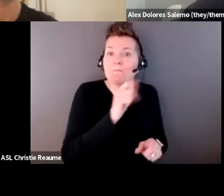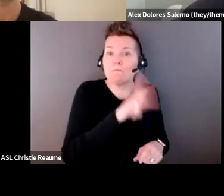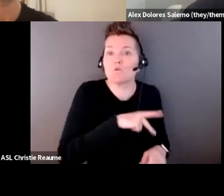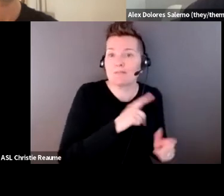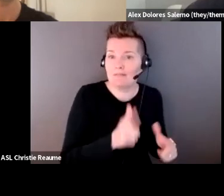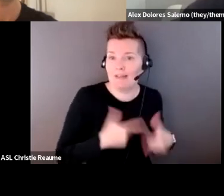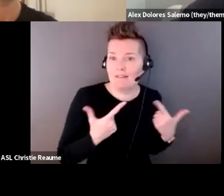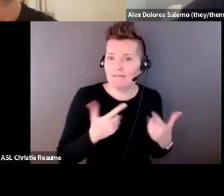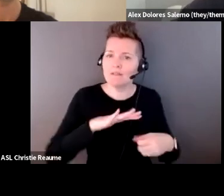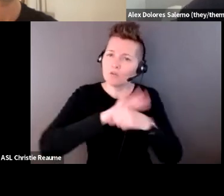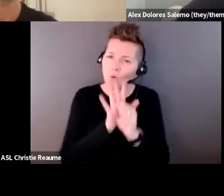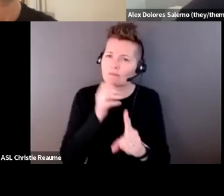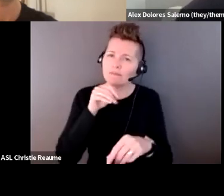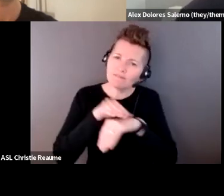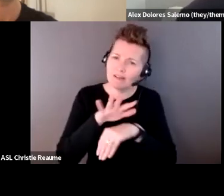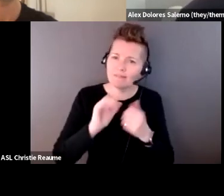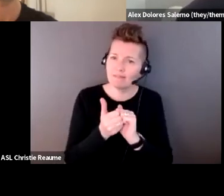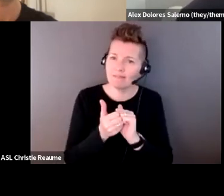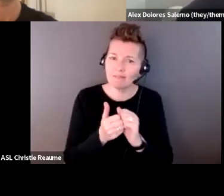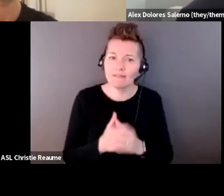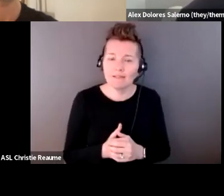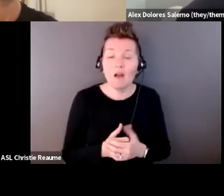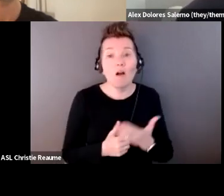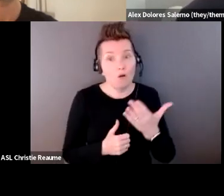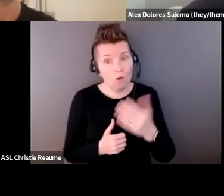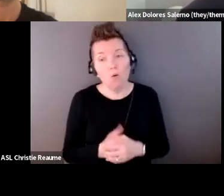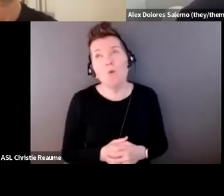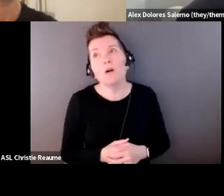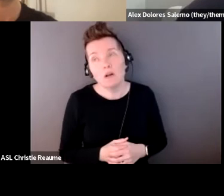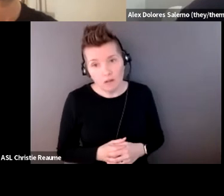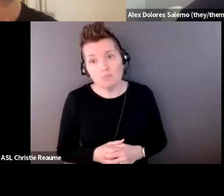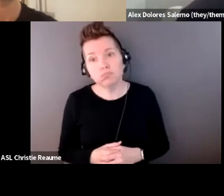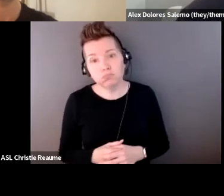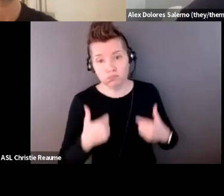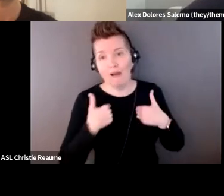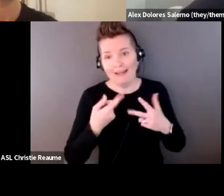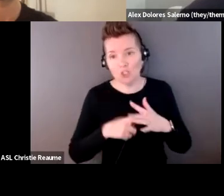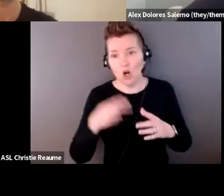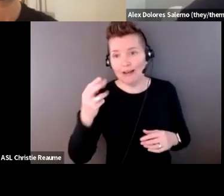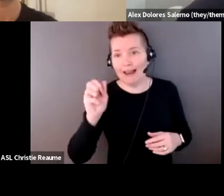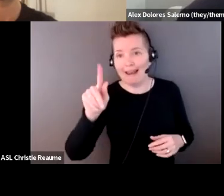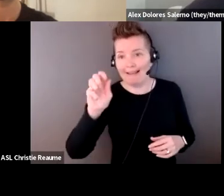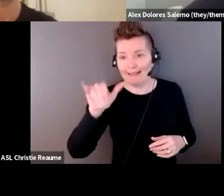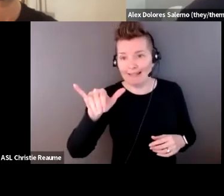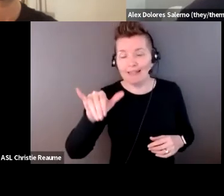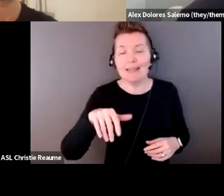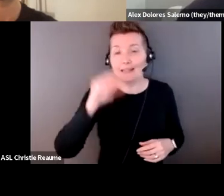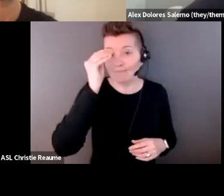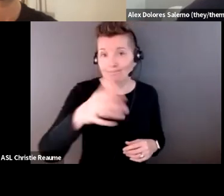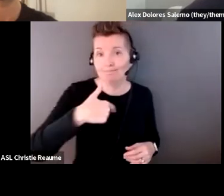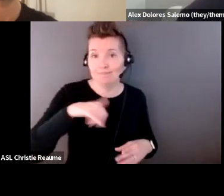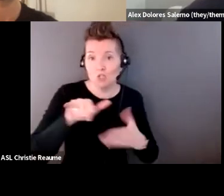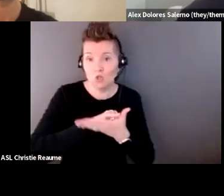I think it has been pretty interesting to say the least. You know, especially living in New York City,